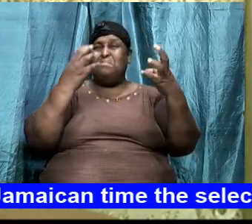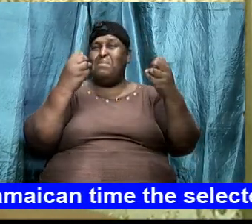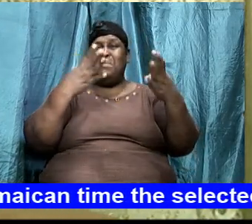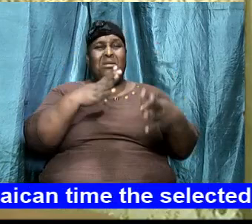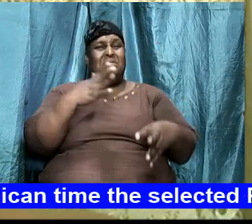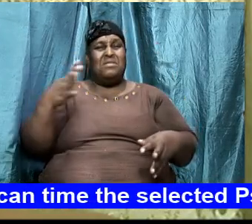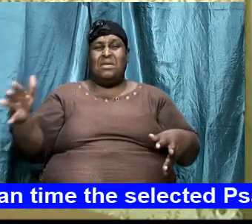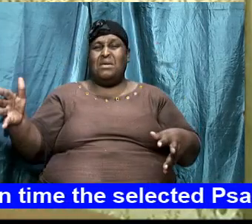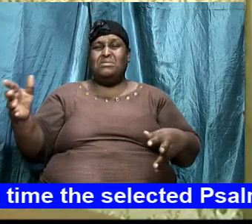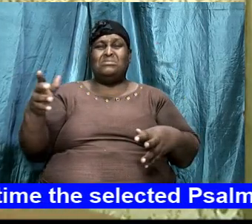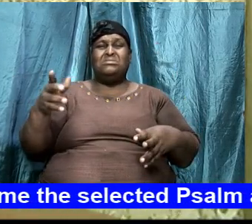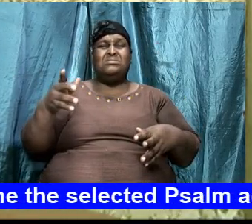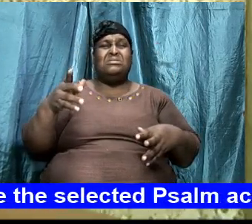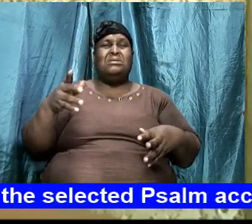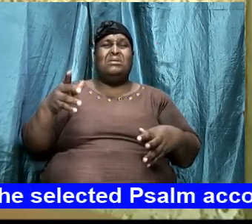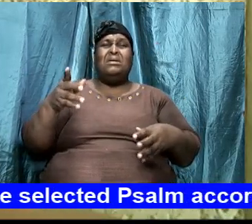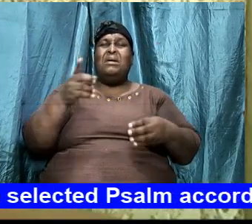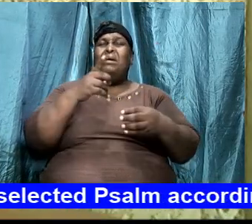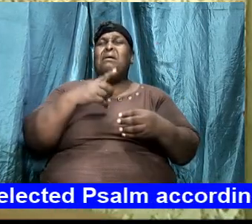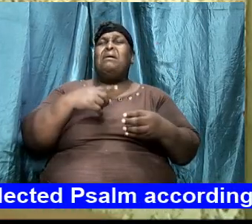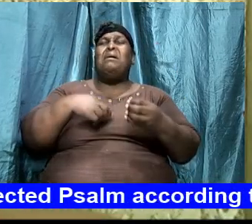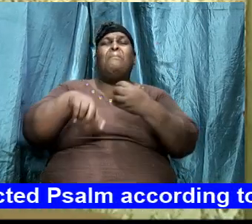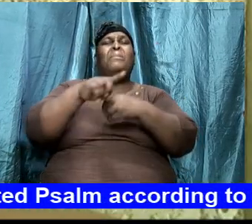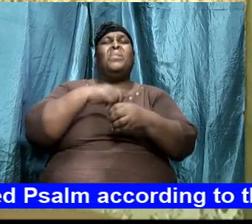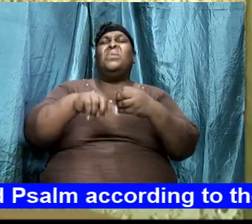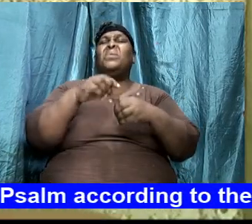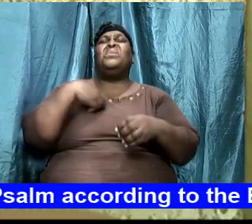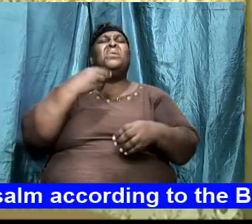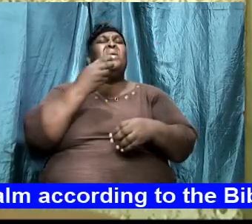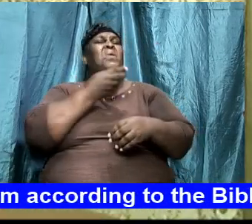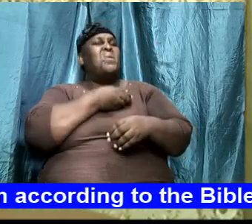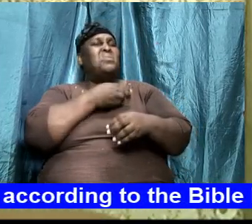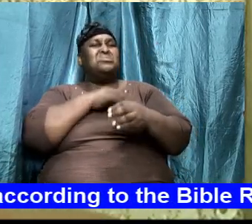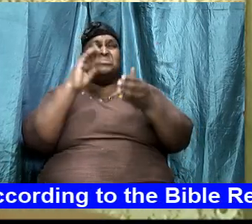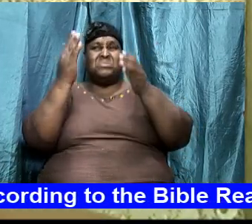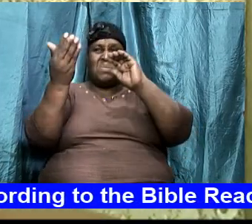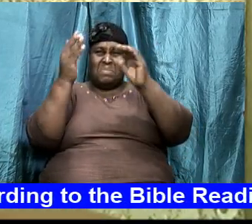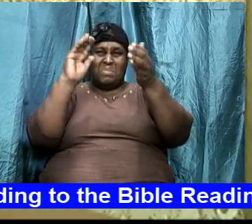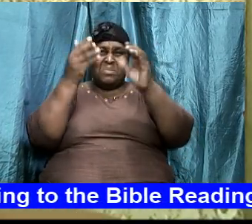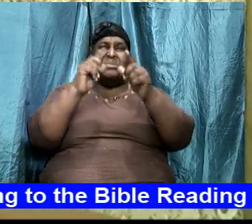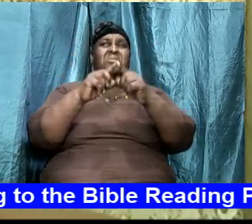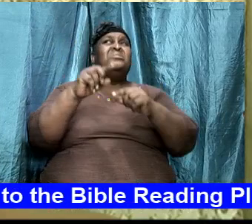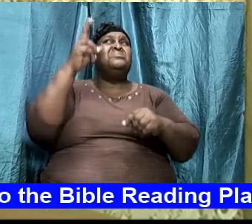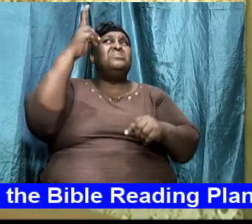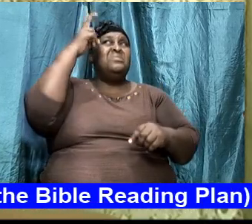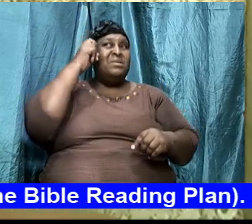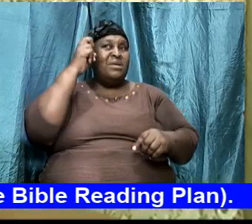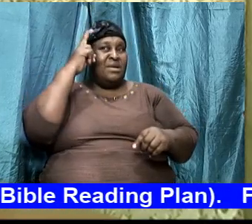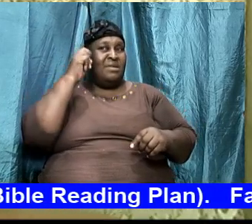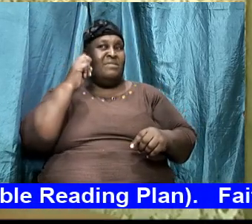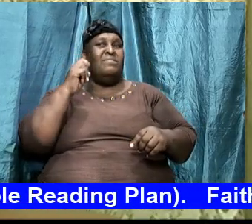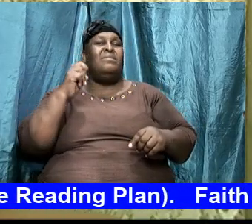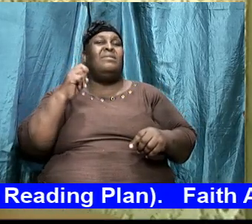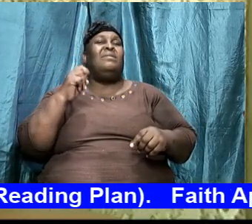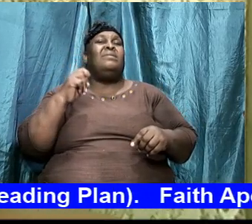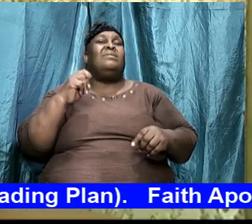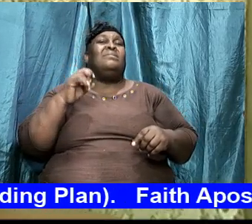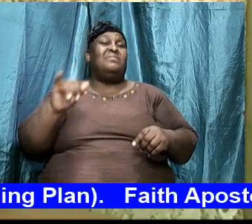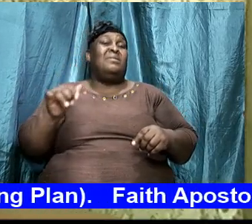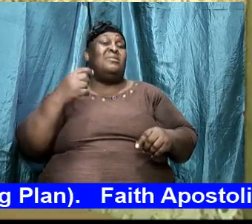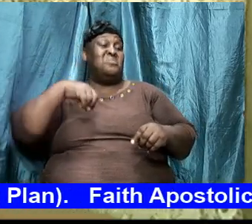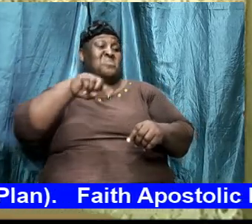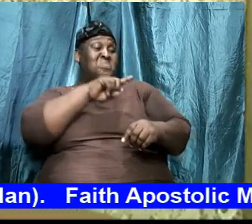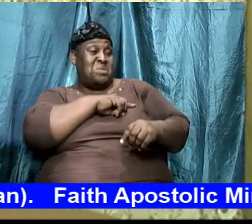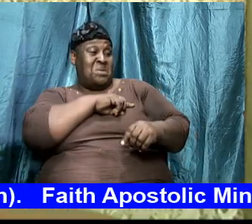about us in comparison to the enemy which means we have to then rely on the strength of the Lord